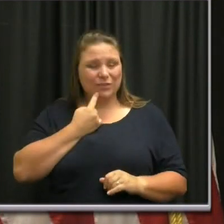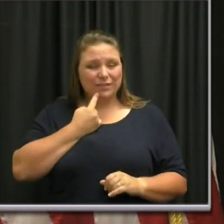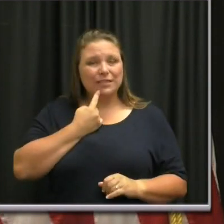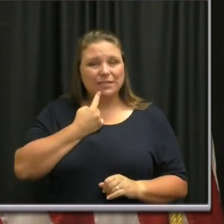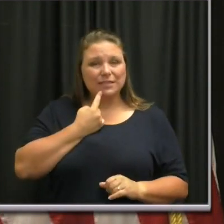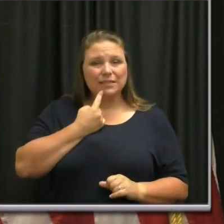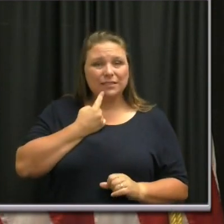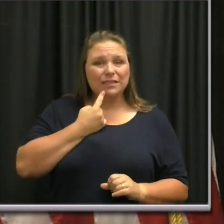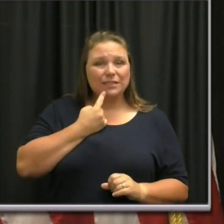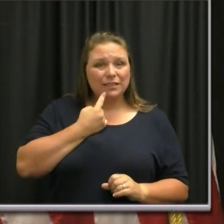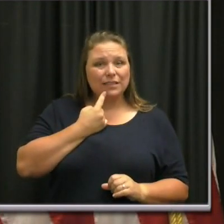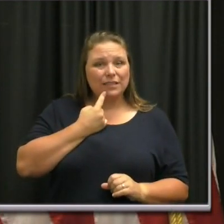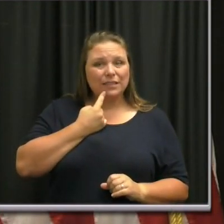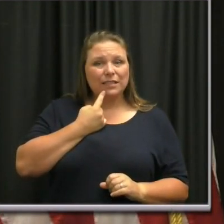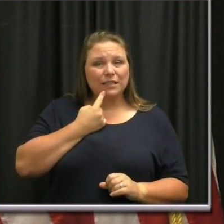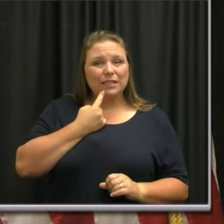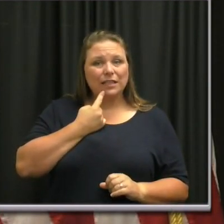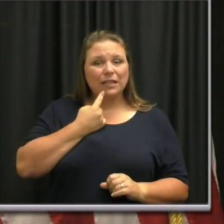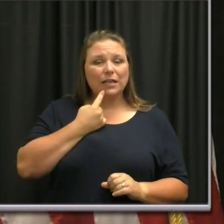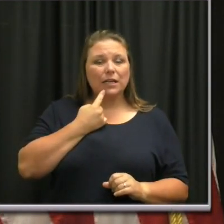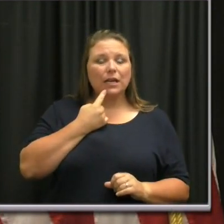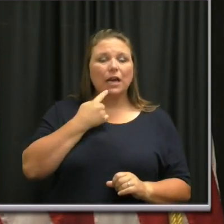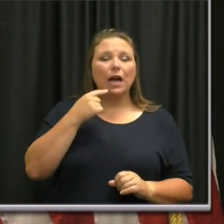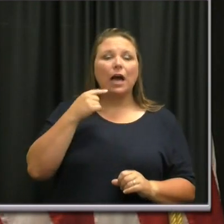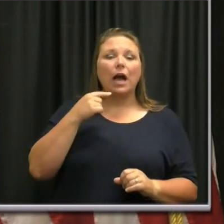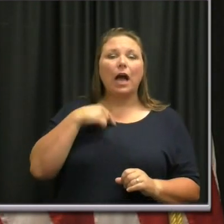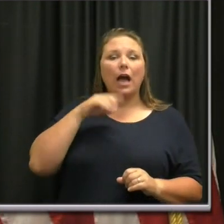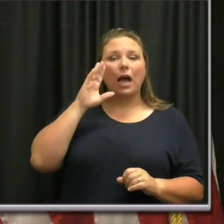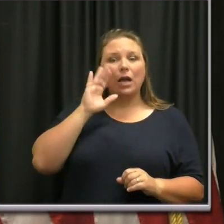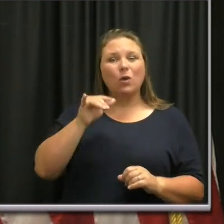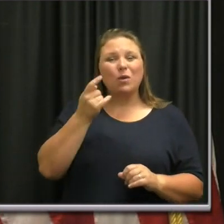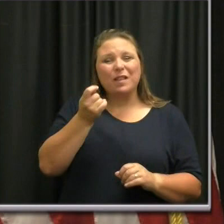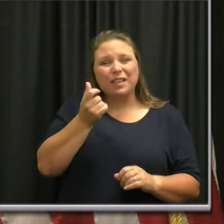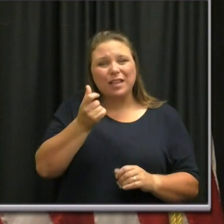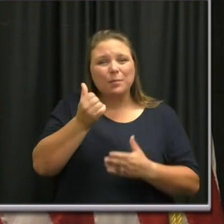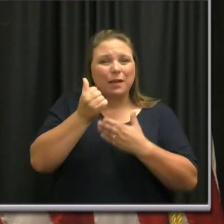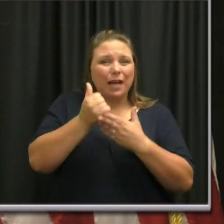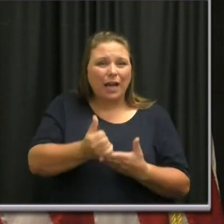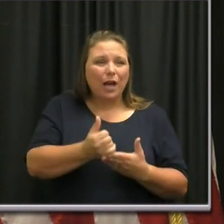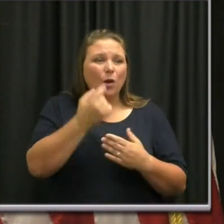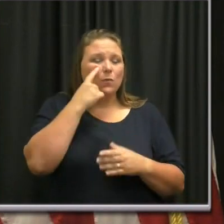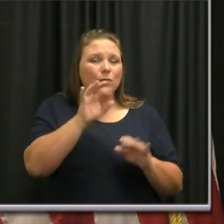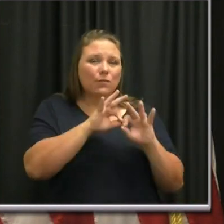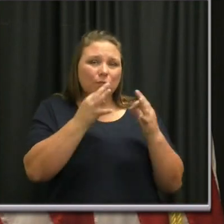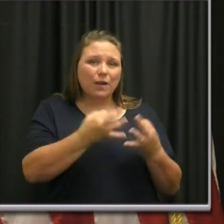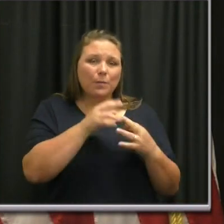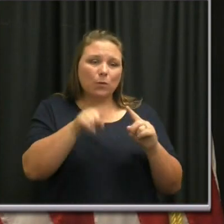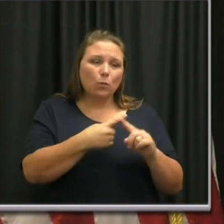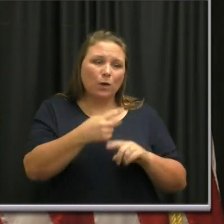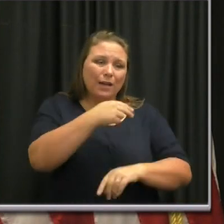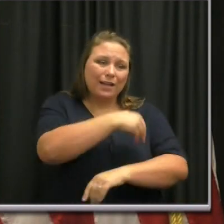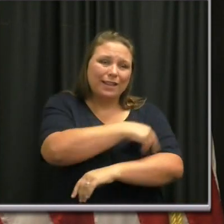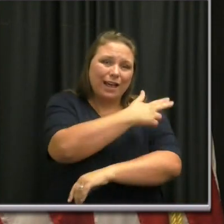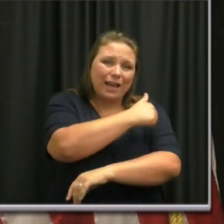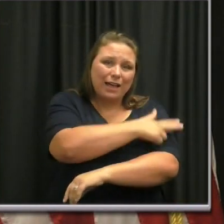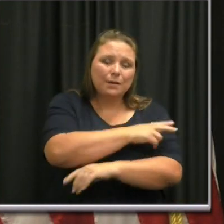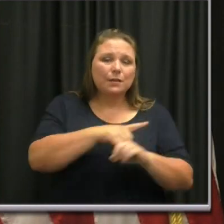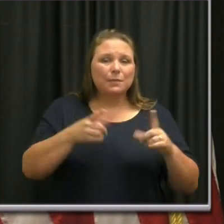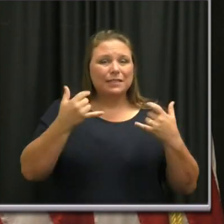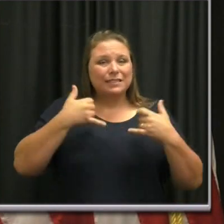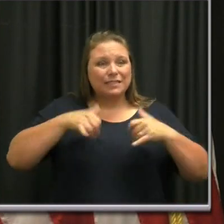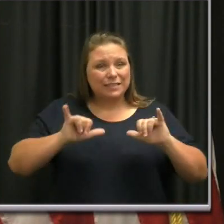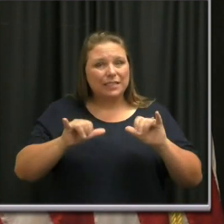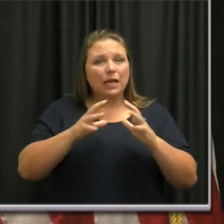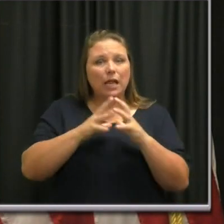slightly comforting words to a family when you hear them in the hospital, but you know, it's still cause for a deep level